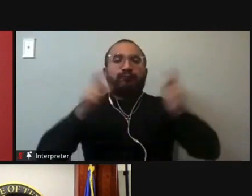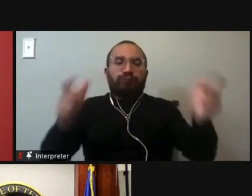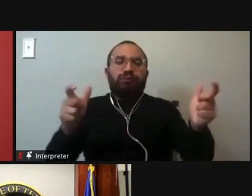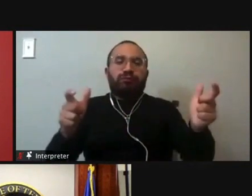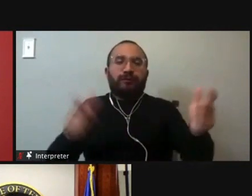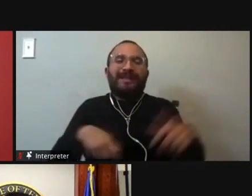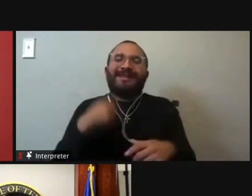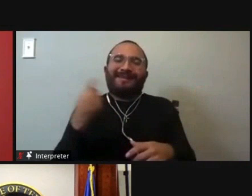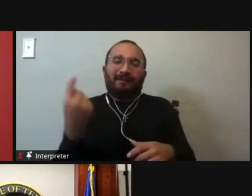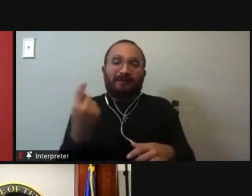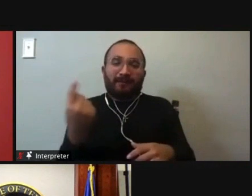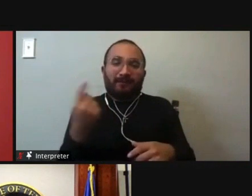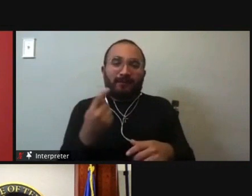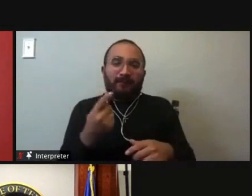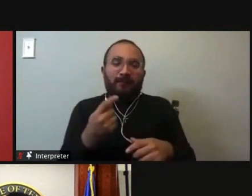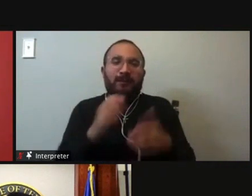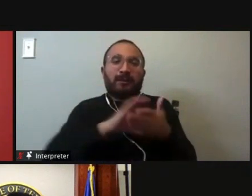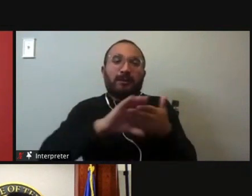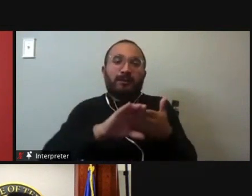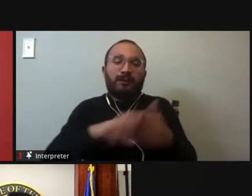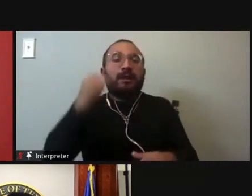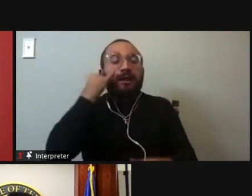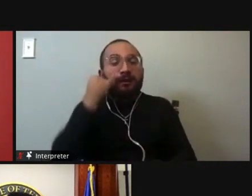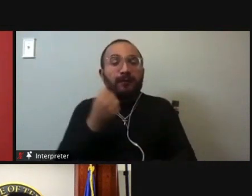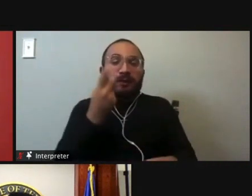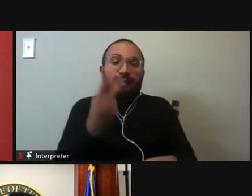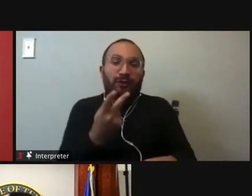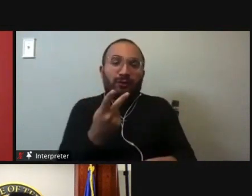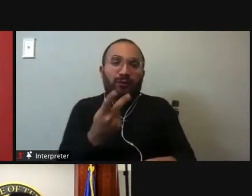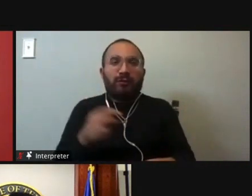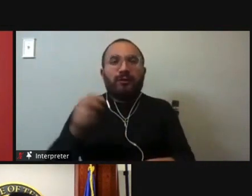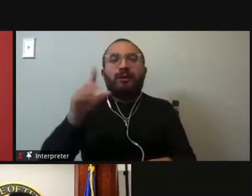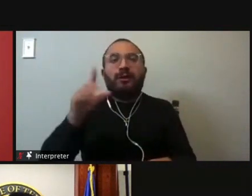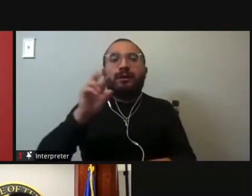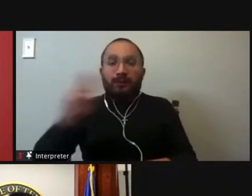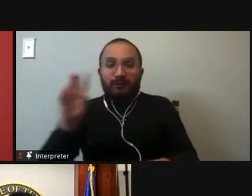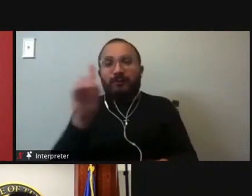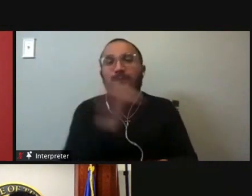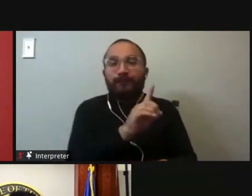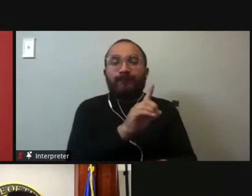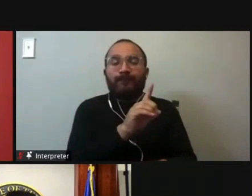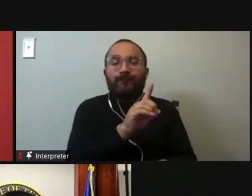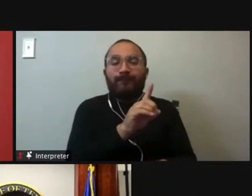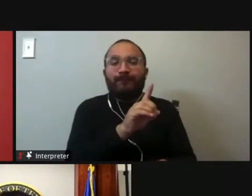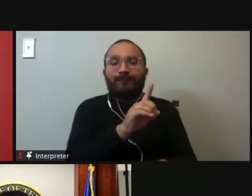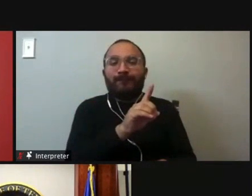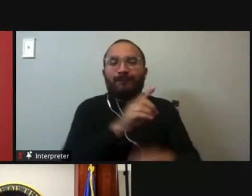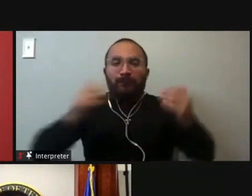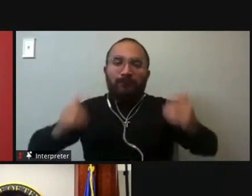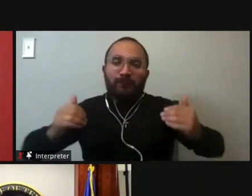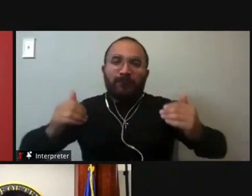something of a check. And as long as the two parties do their jobs to put forward qualified